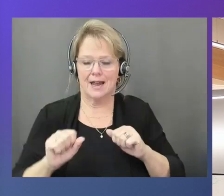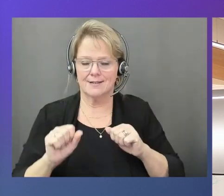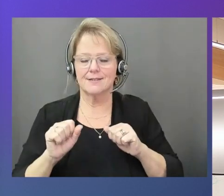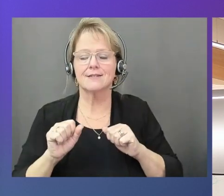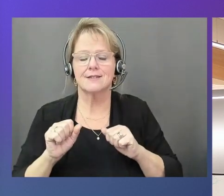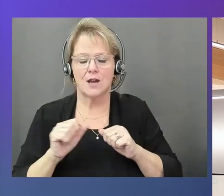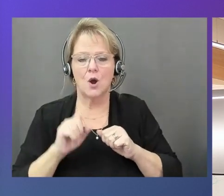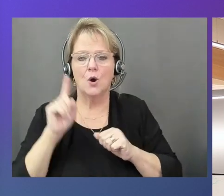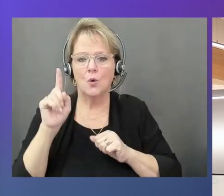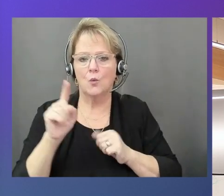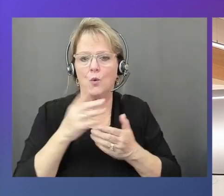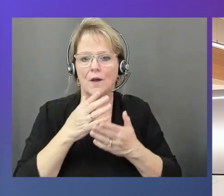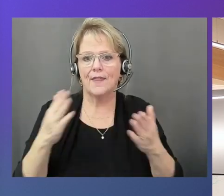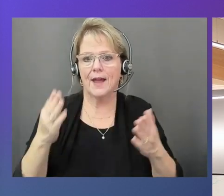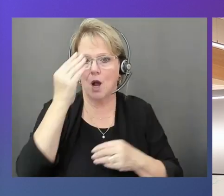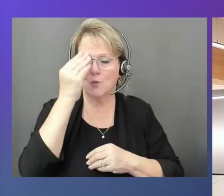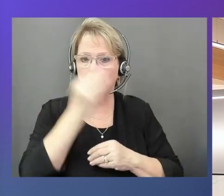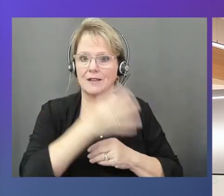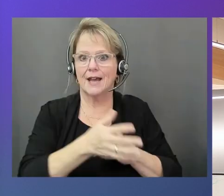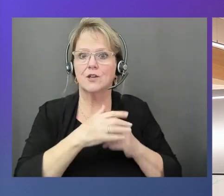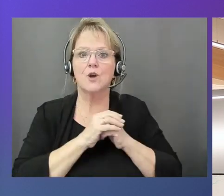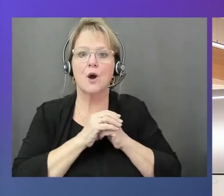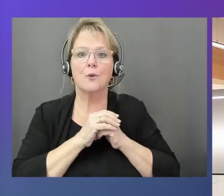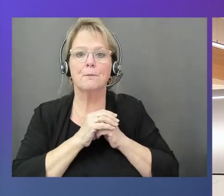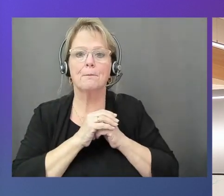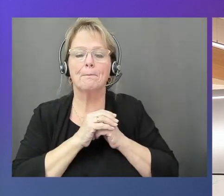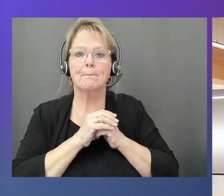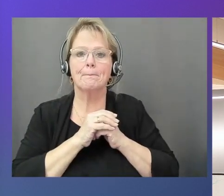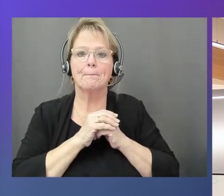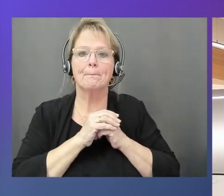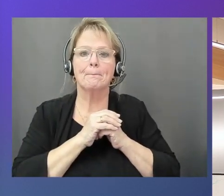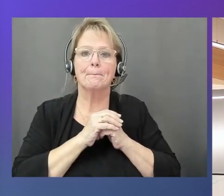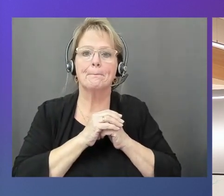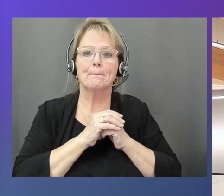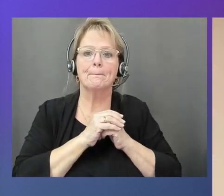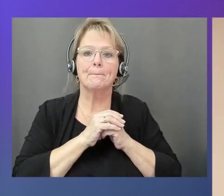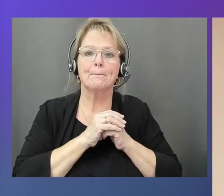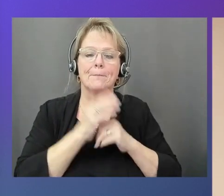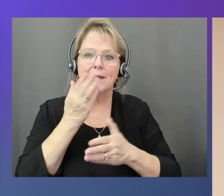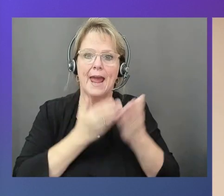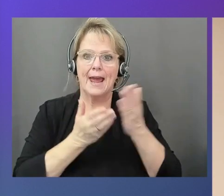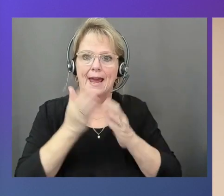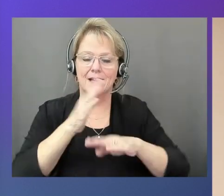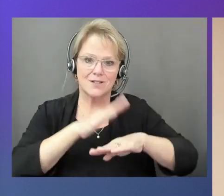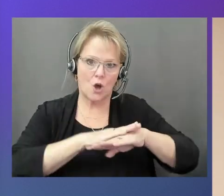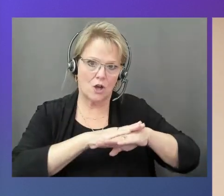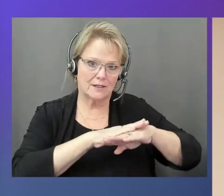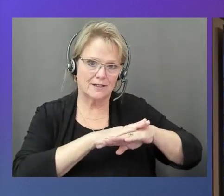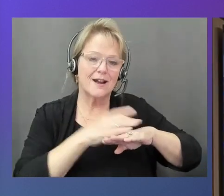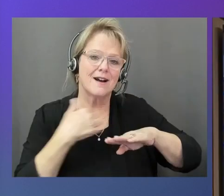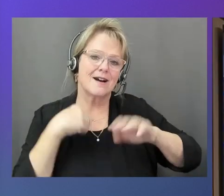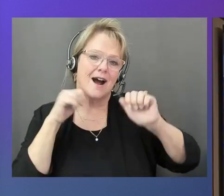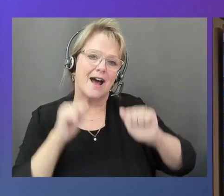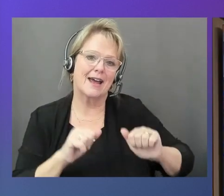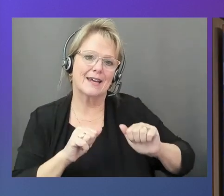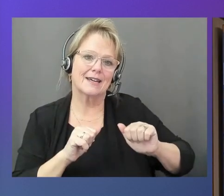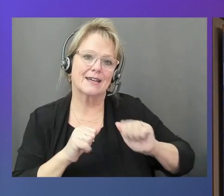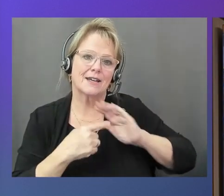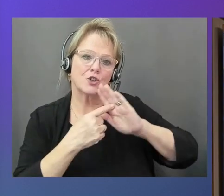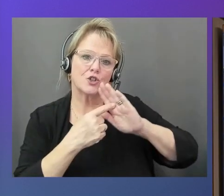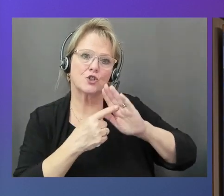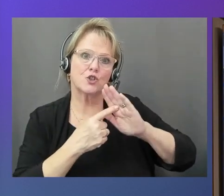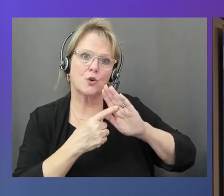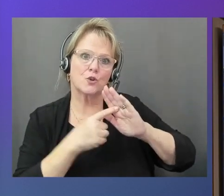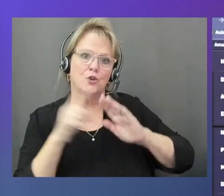One thing I want to let you know is we said that let's basically get hands-on. And I can show you where we would actually